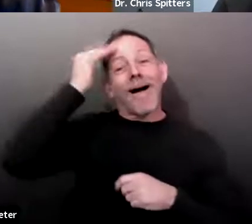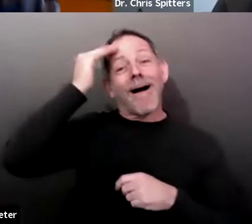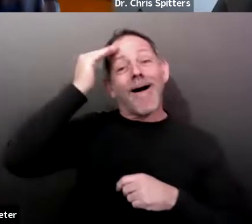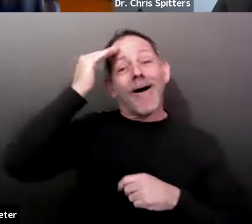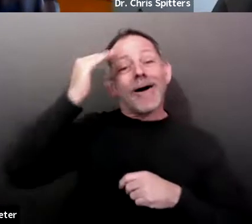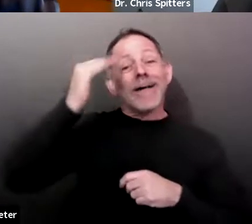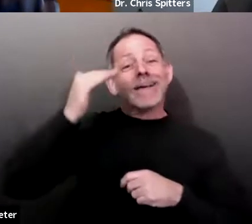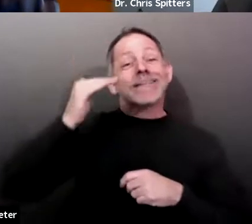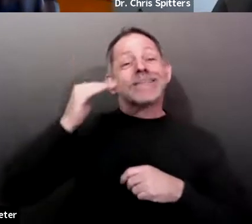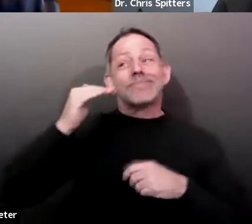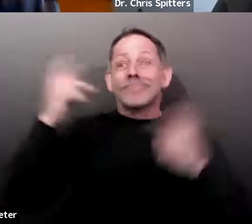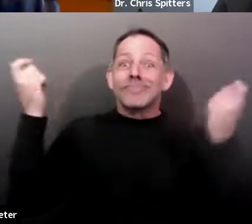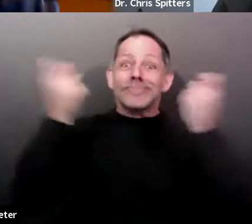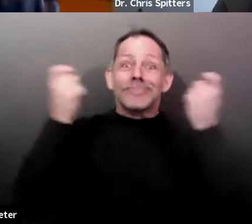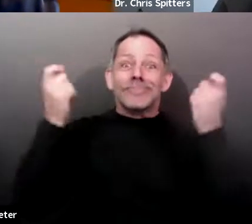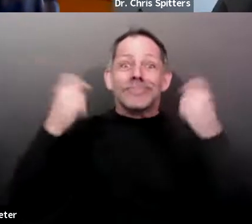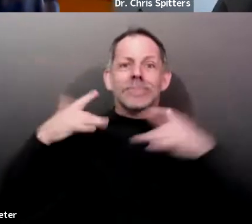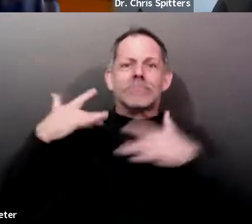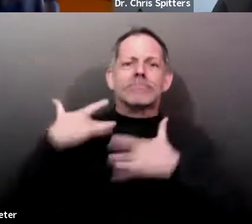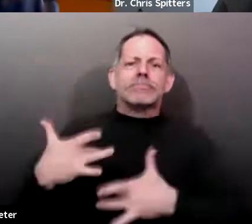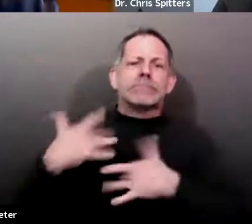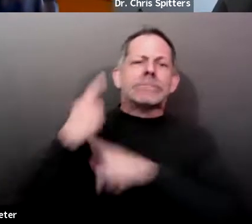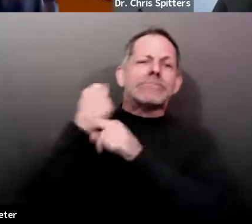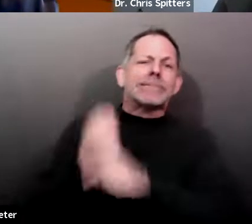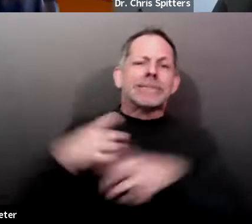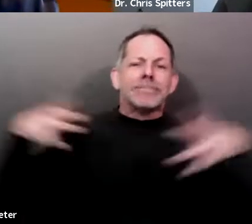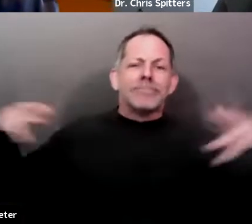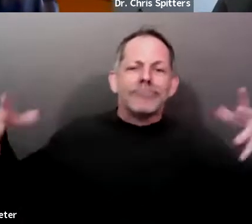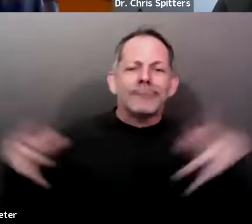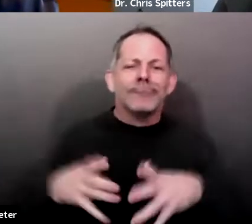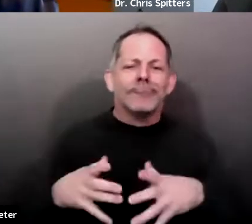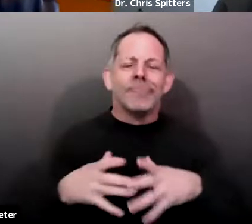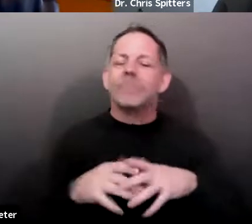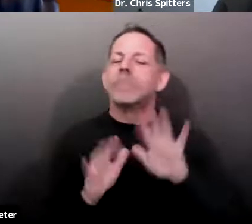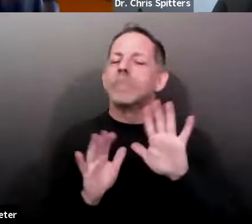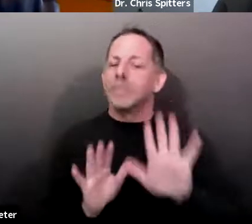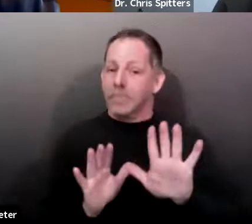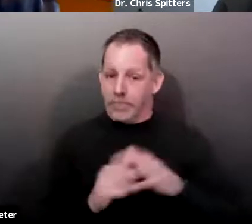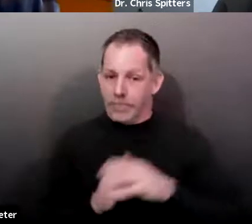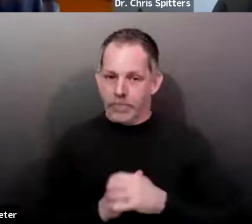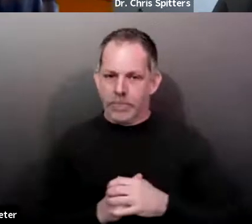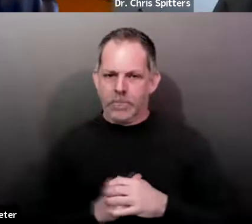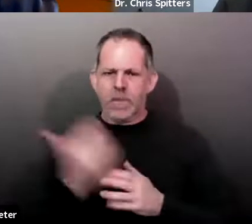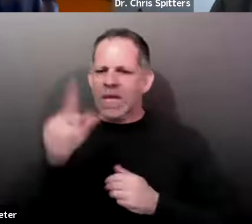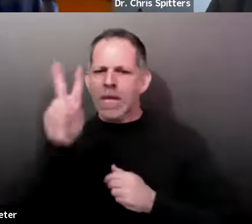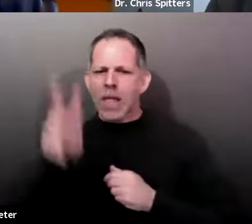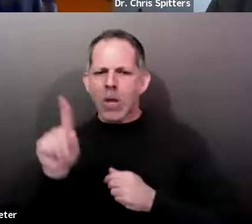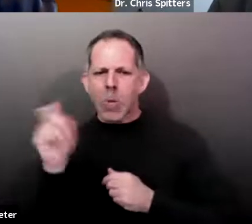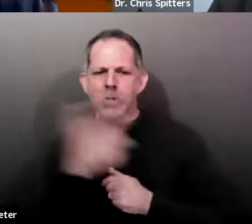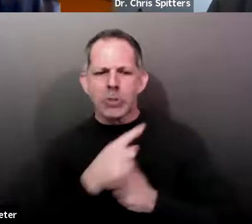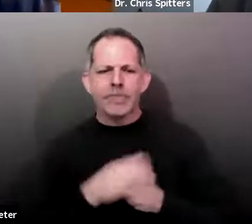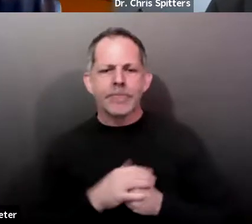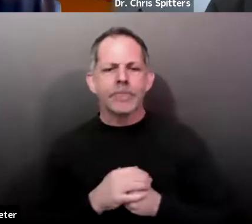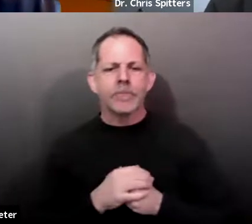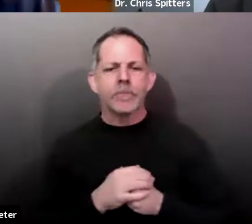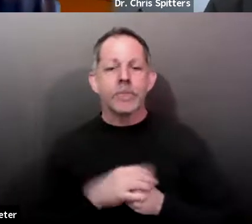I think, uh, we got to the bottom and just note there's a definition of low vision, uh, that's been put in the chat box.